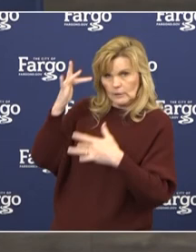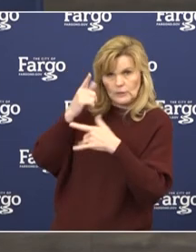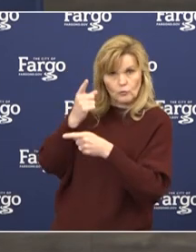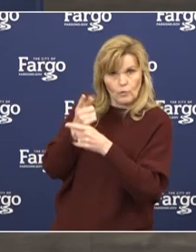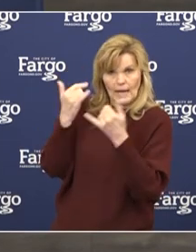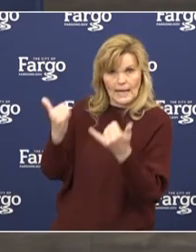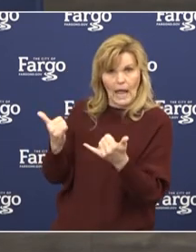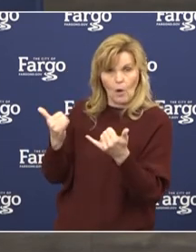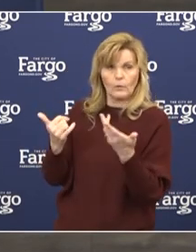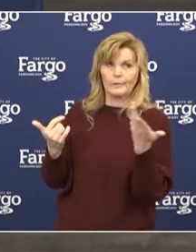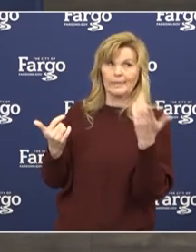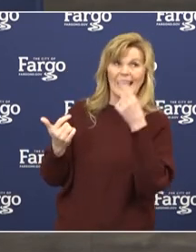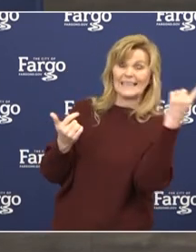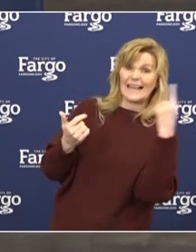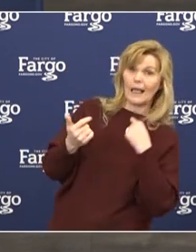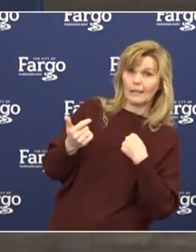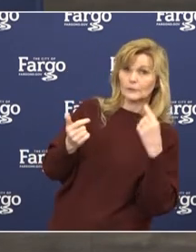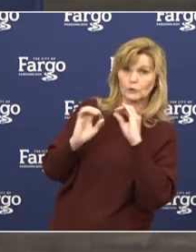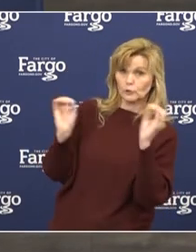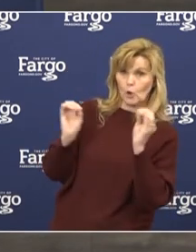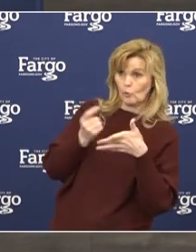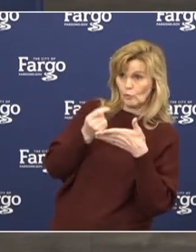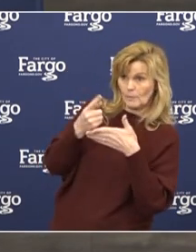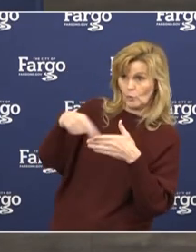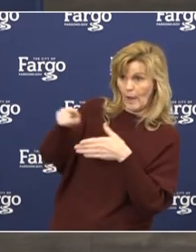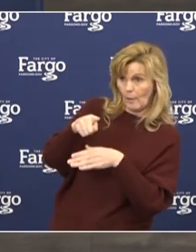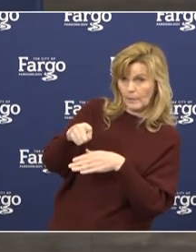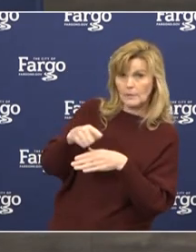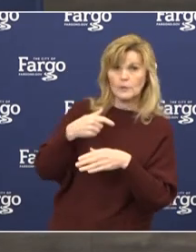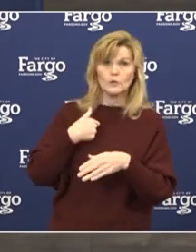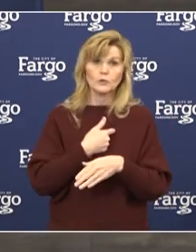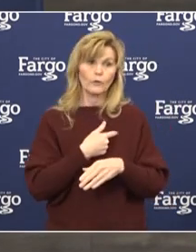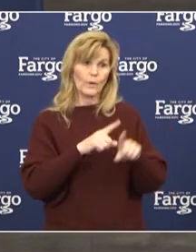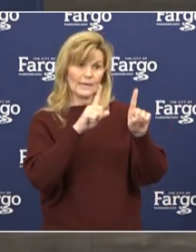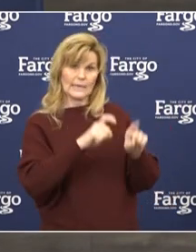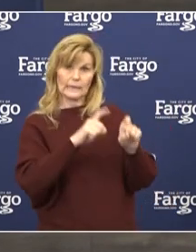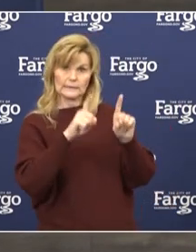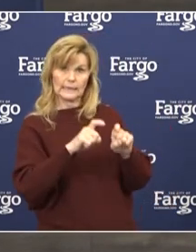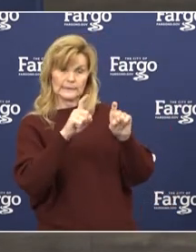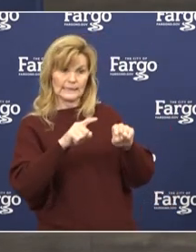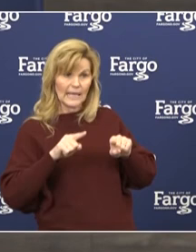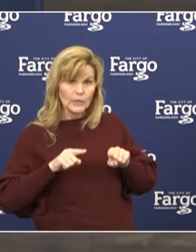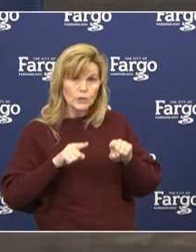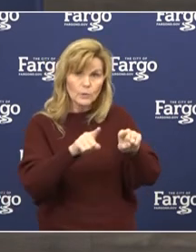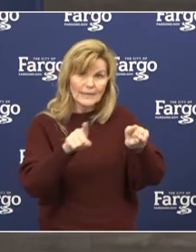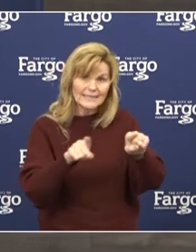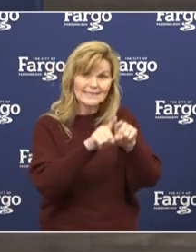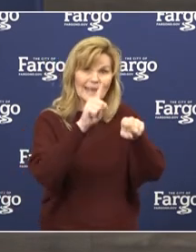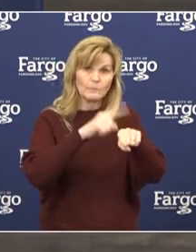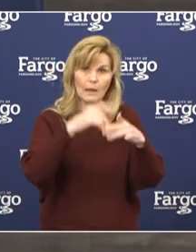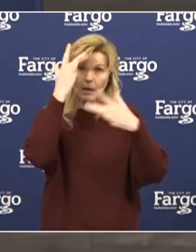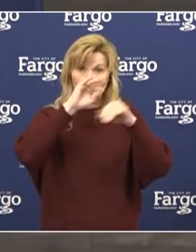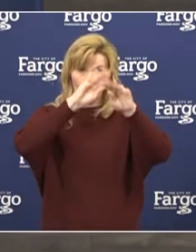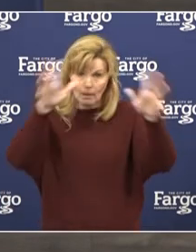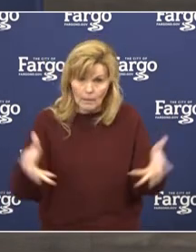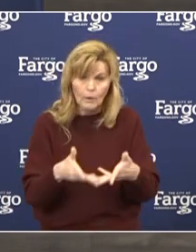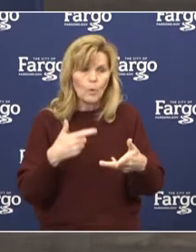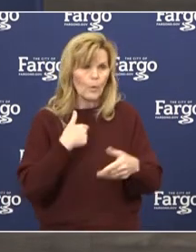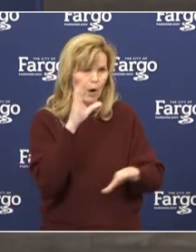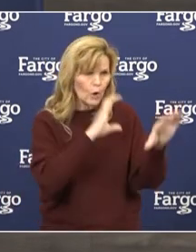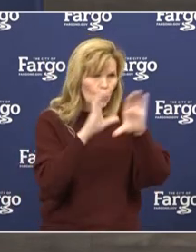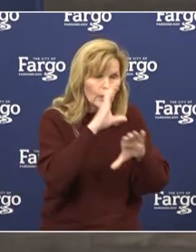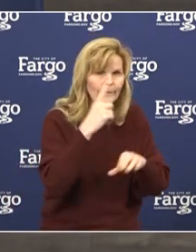treatments proven. And so by doing clinical trials during the pandemic, we are trying to find treatments in there for